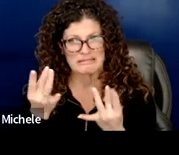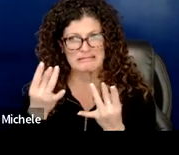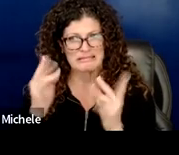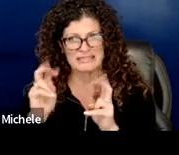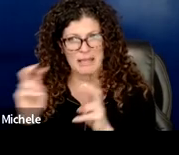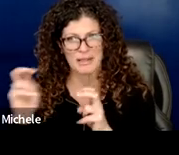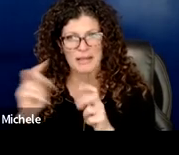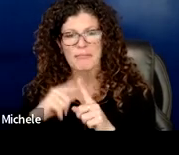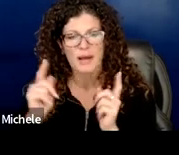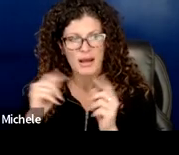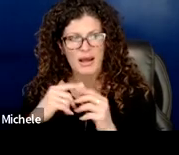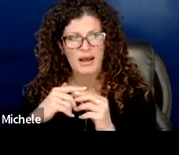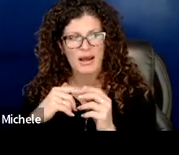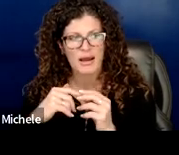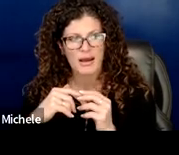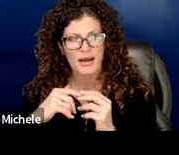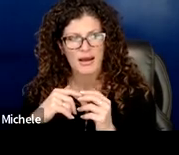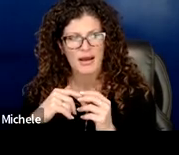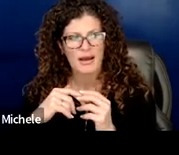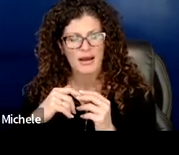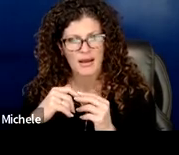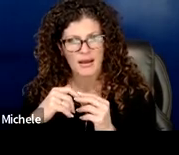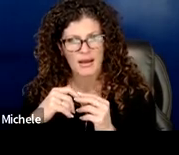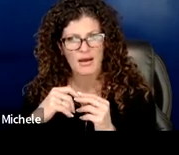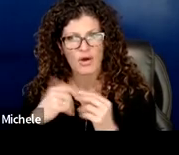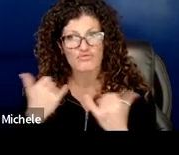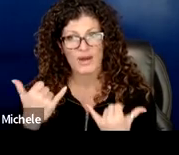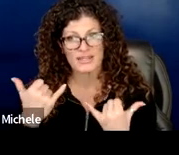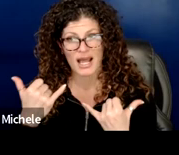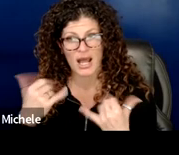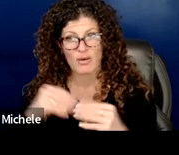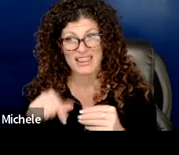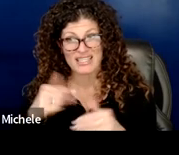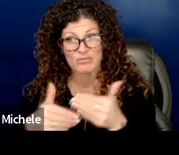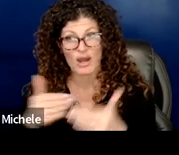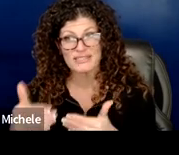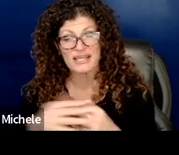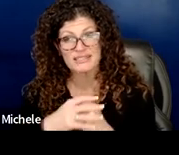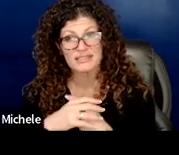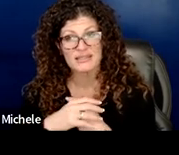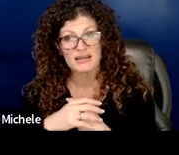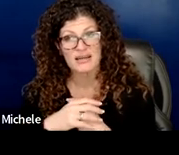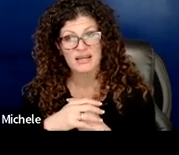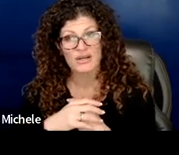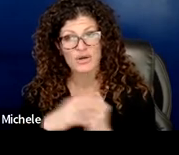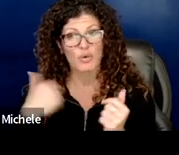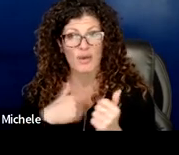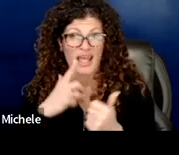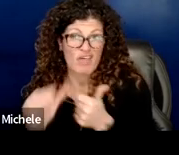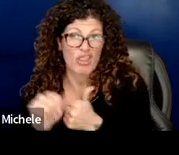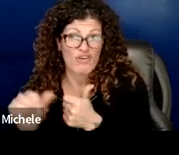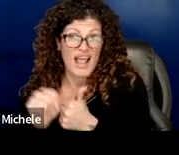that around circling around us right now in this process is a threat a threat